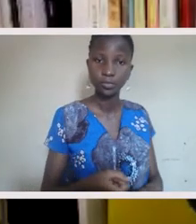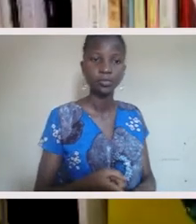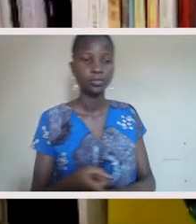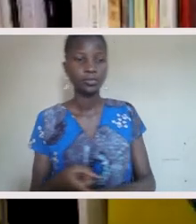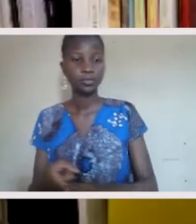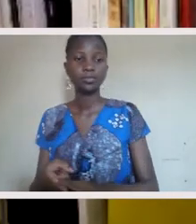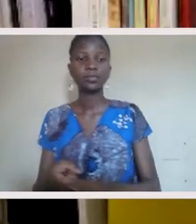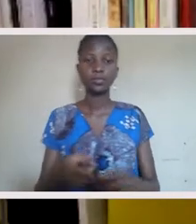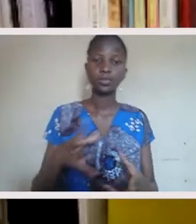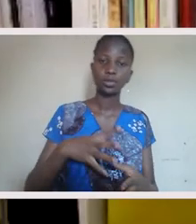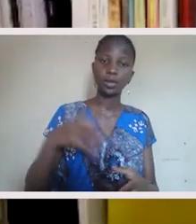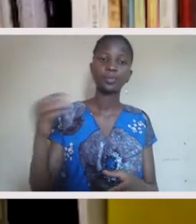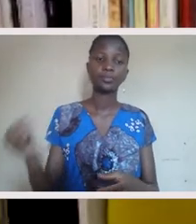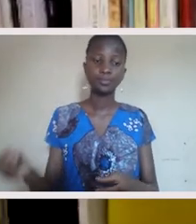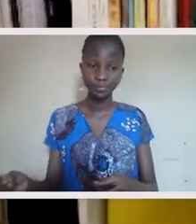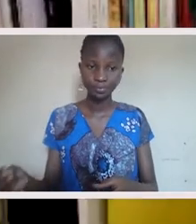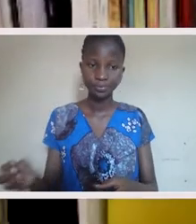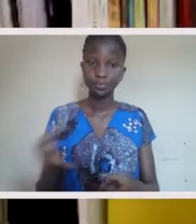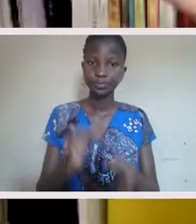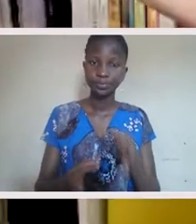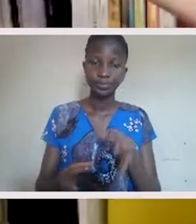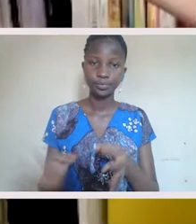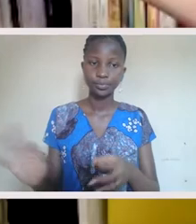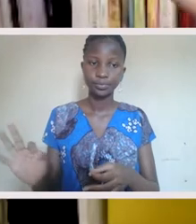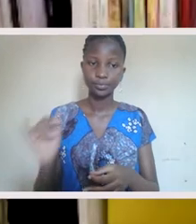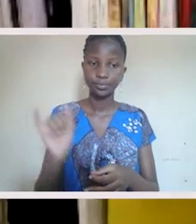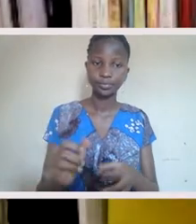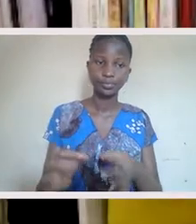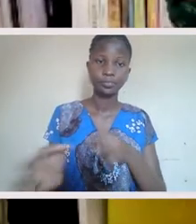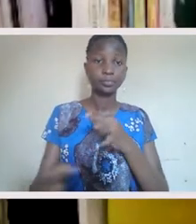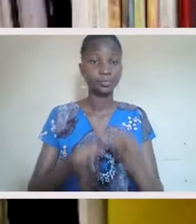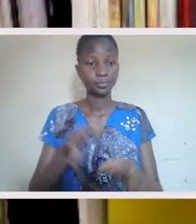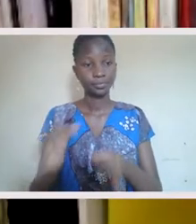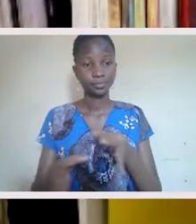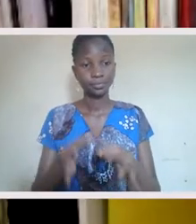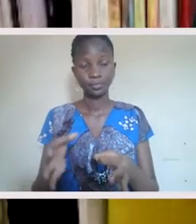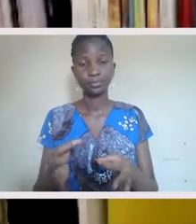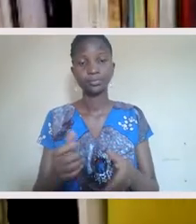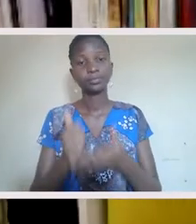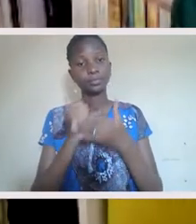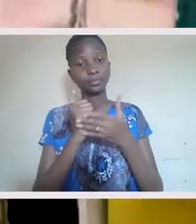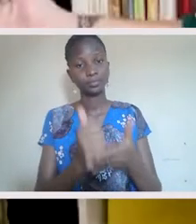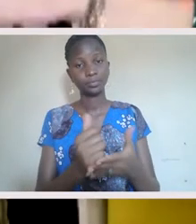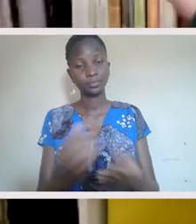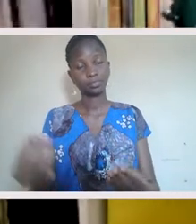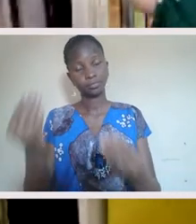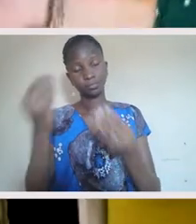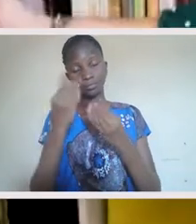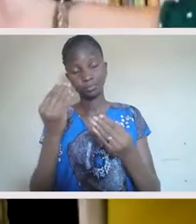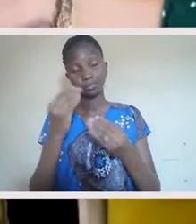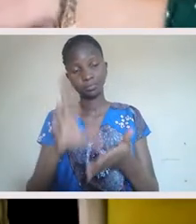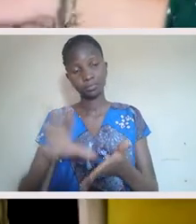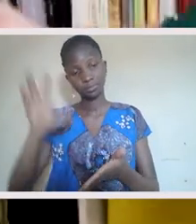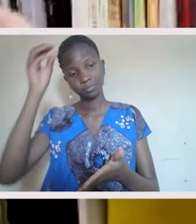to that, but then I would invite you to go outside of that construct or that context and get the information and